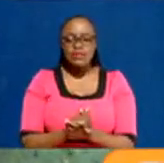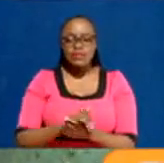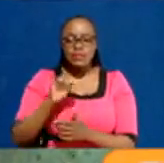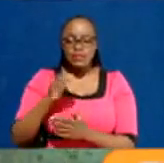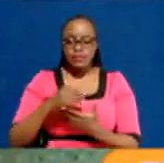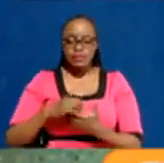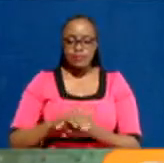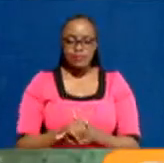Nairobi.